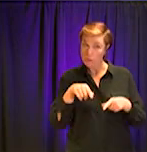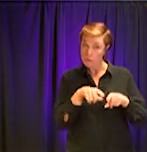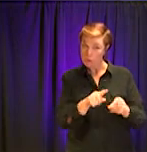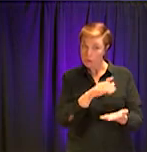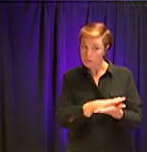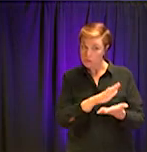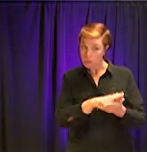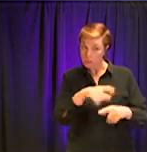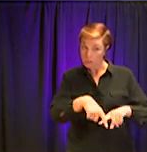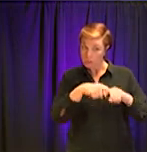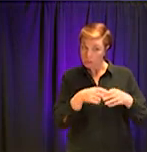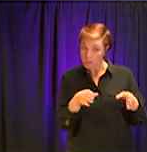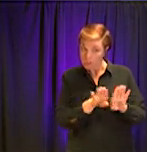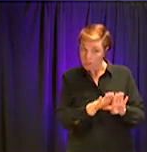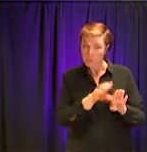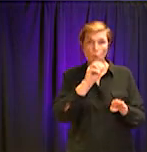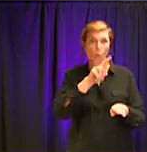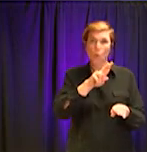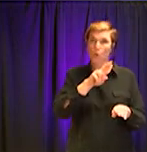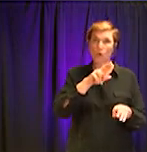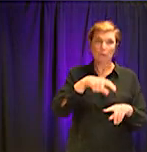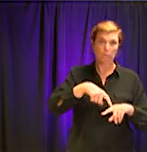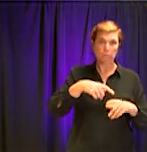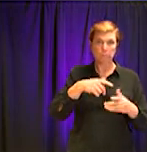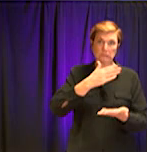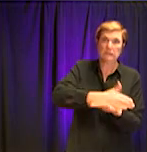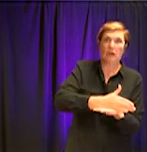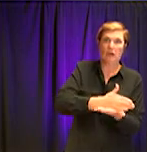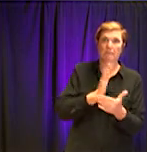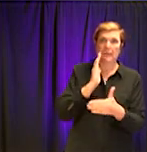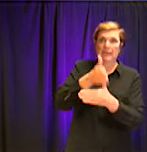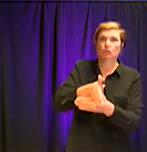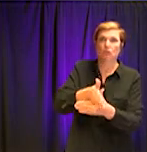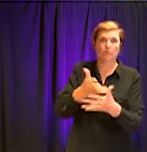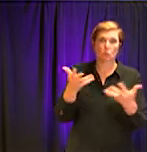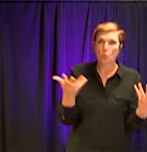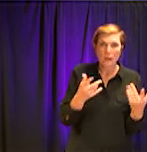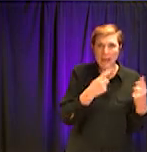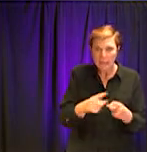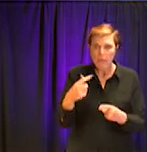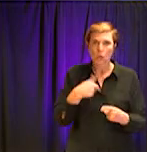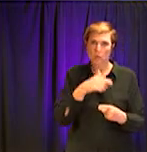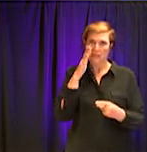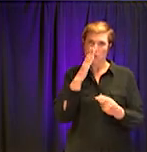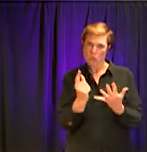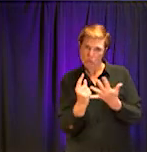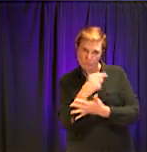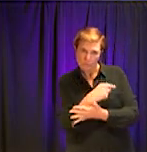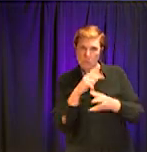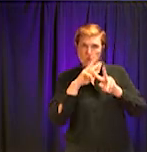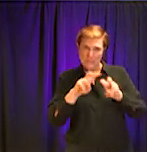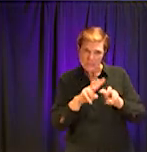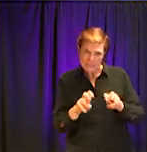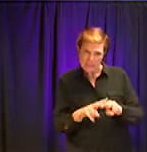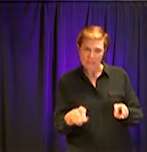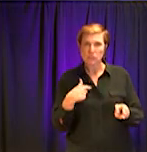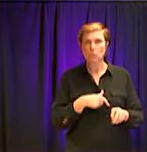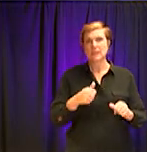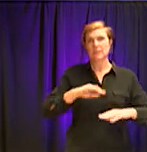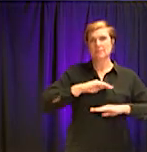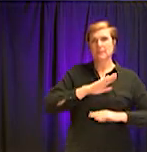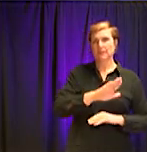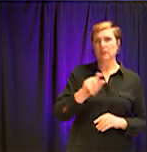back together and extend whatever we need to meet every single opportunity for those children. Thank you.